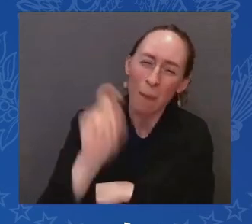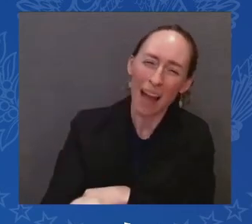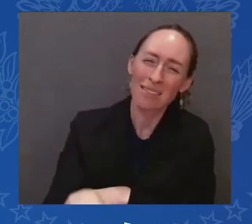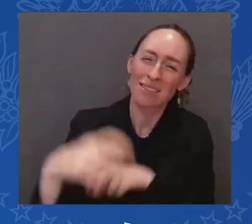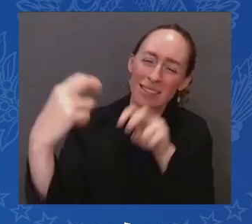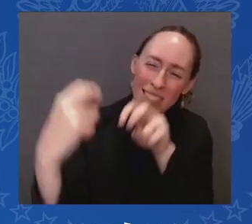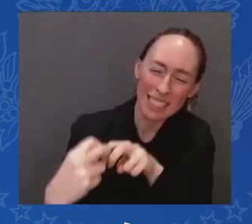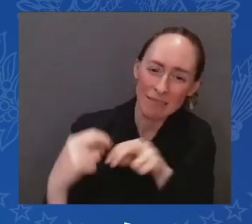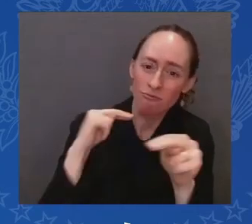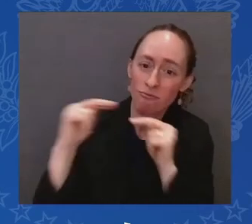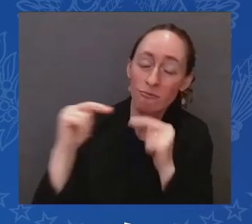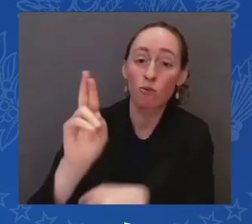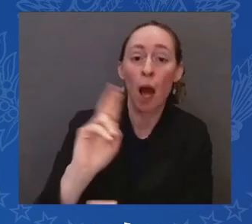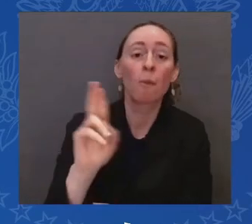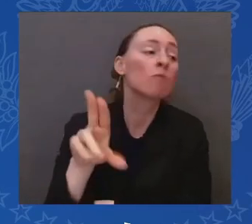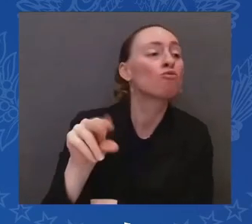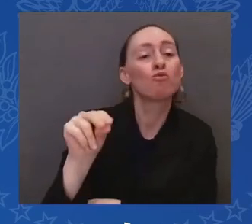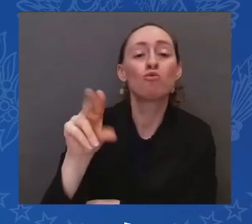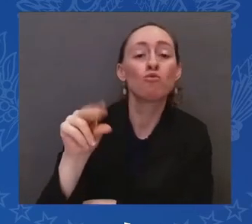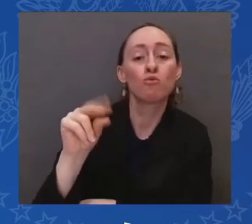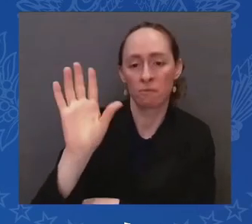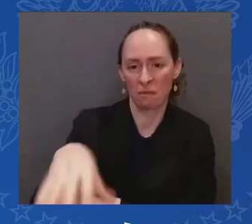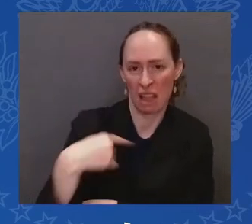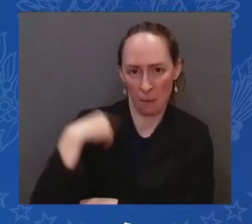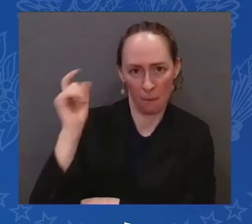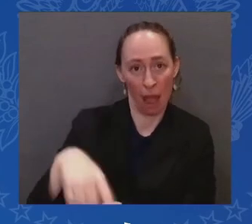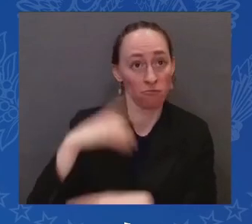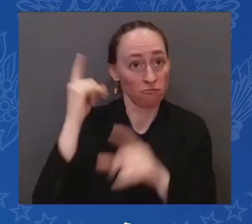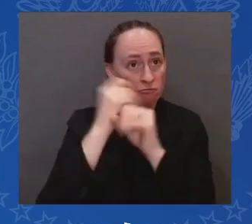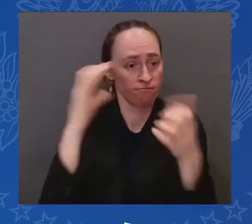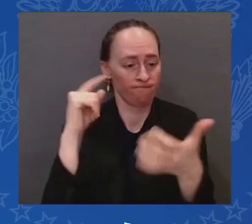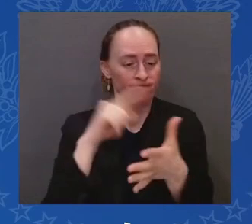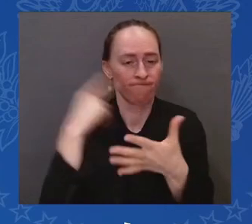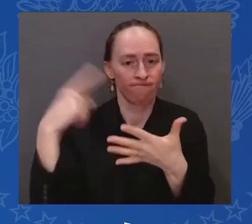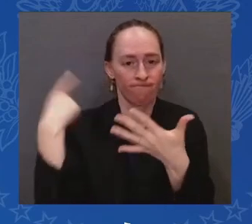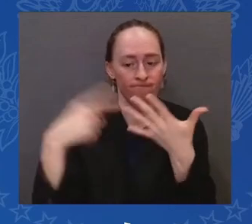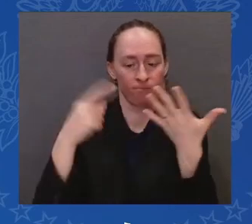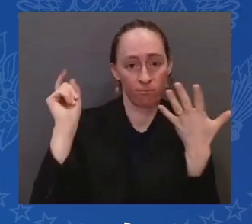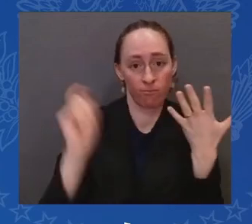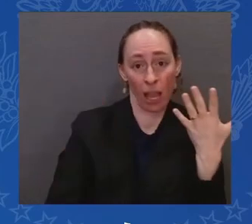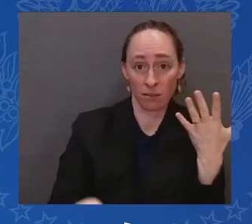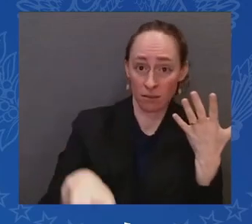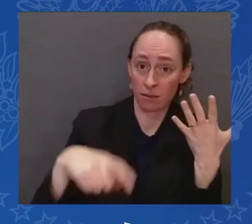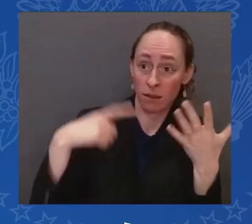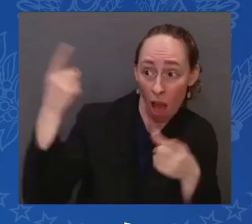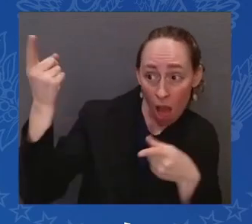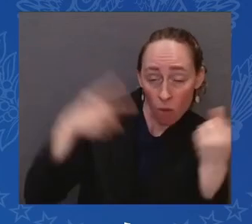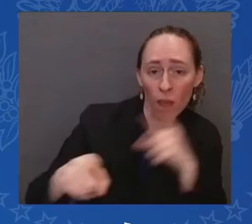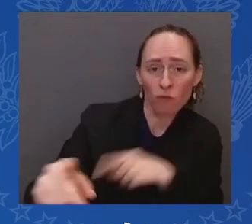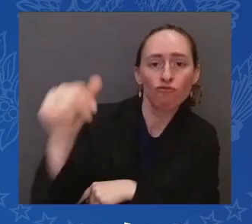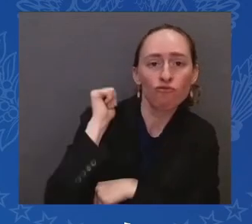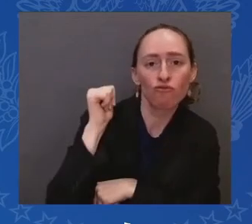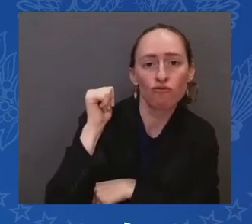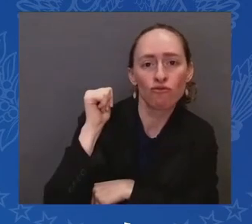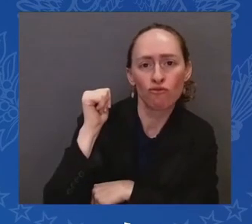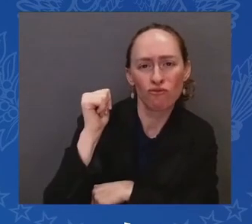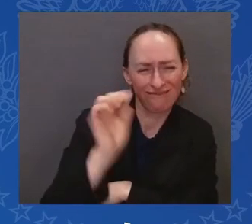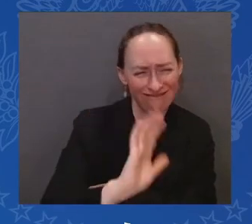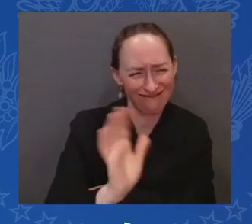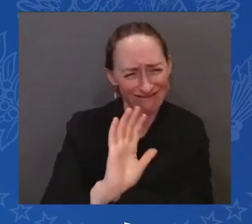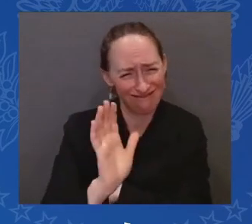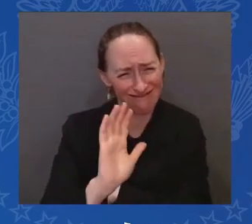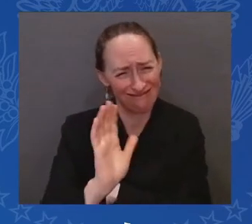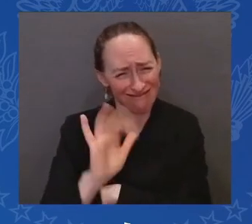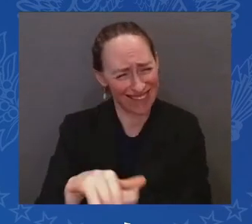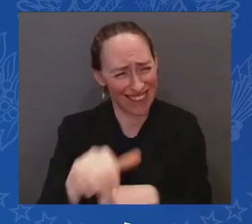without any bipartisan compromise. That's not the answer. That's not the answer. And now they're willing